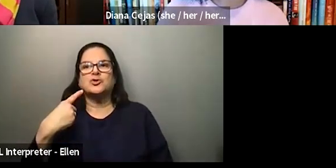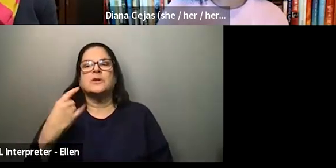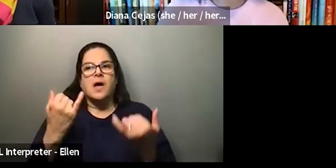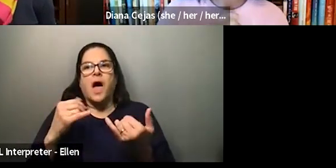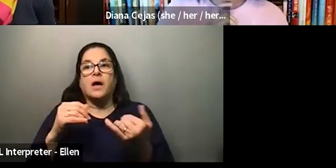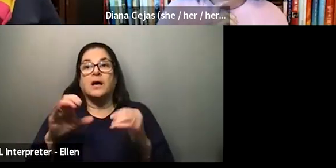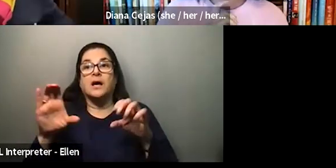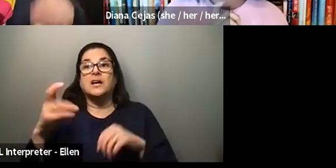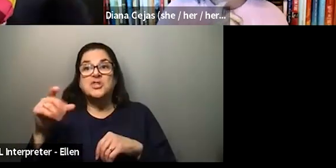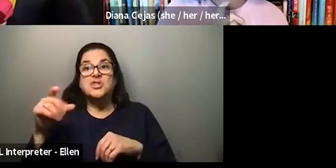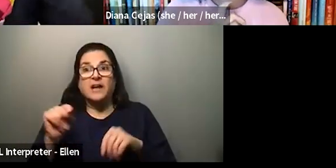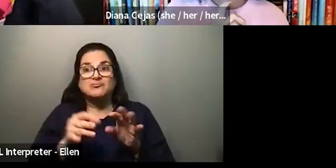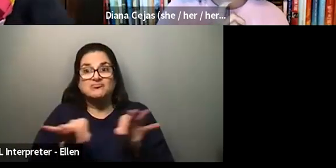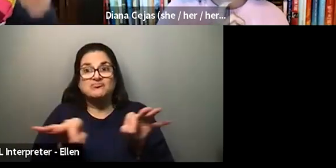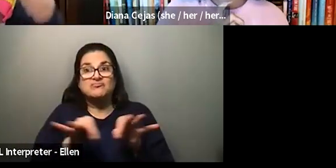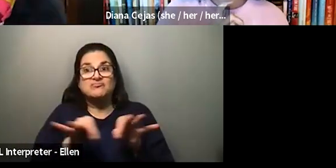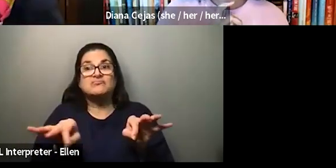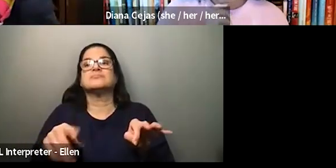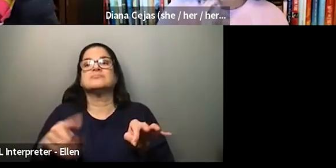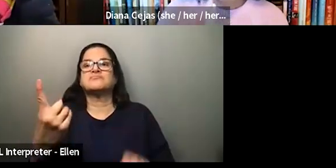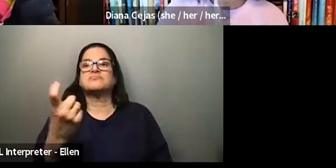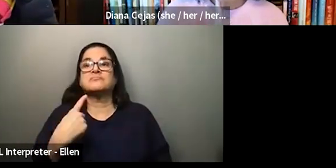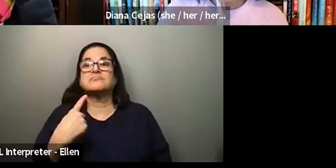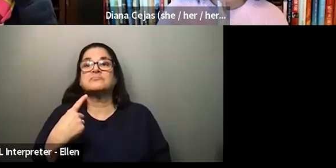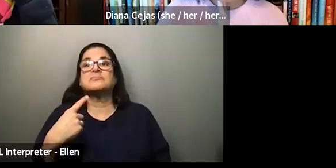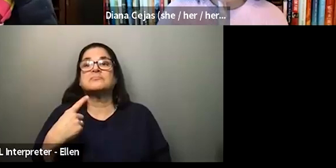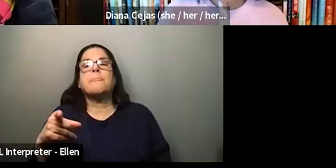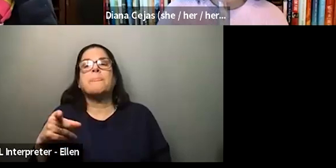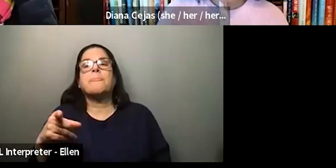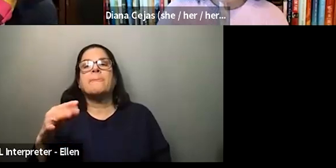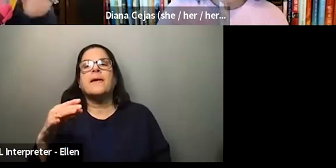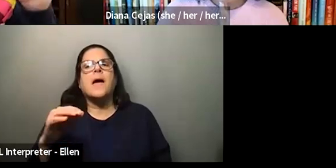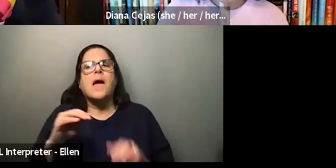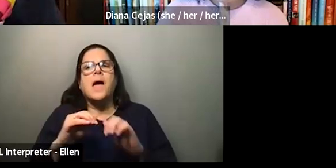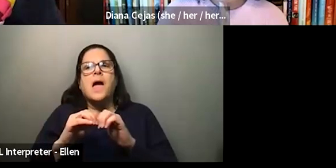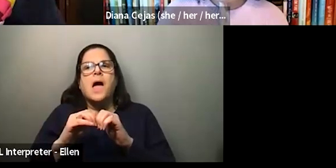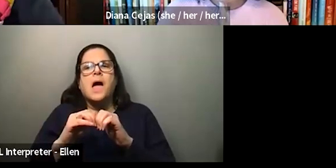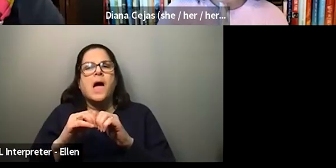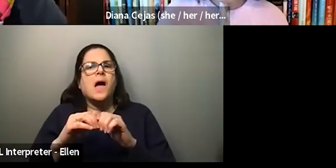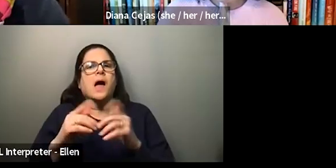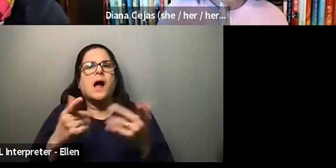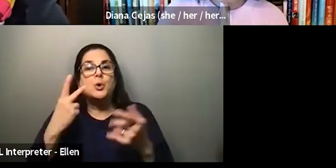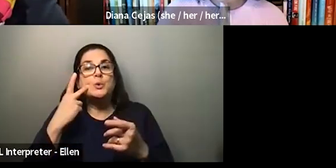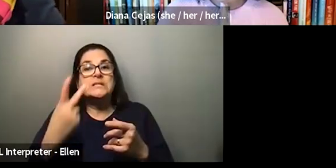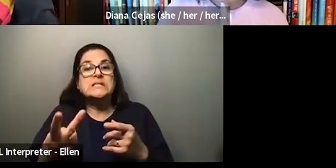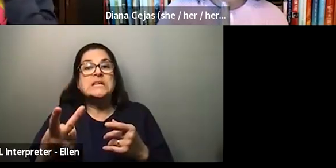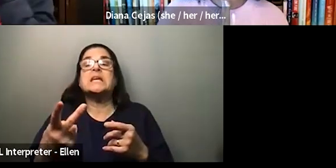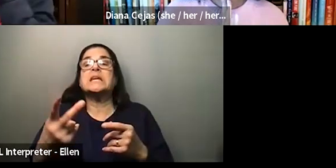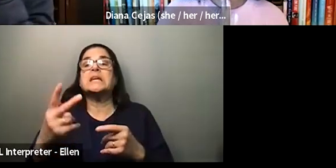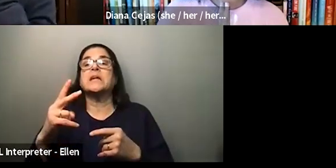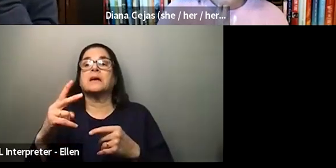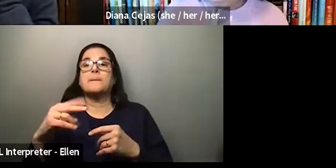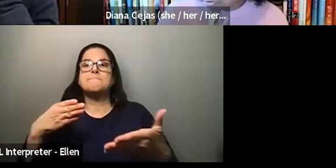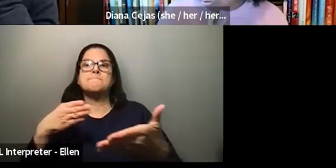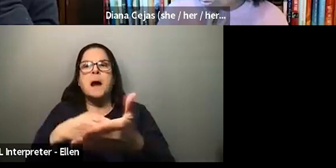the chat said, can people share how you've seen implicit biases of colleagues and other medical professionals